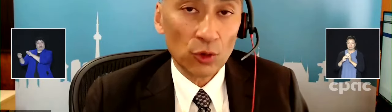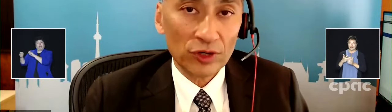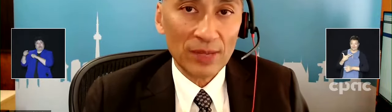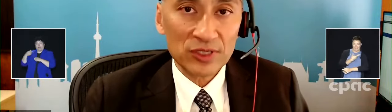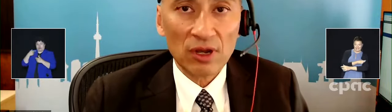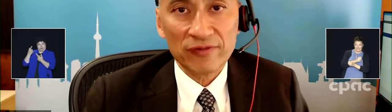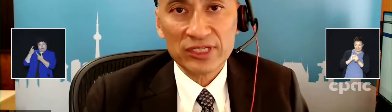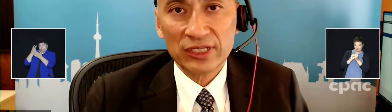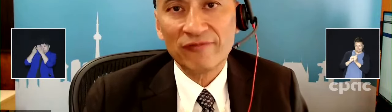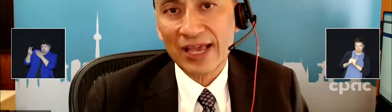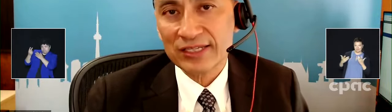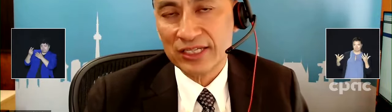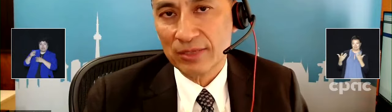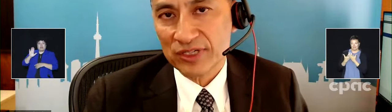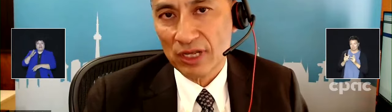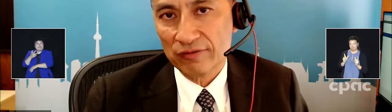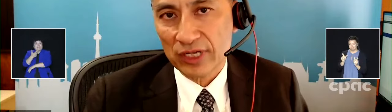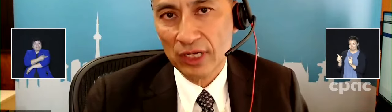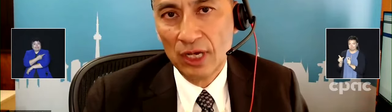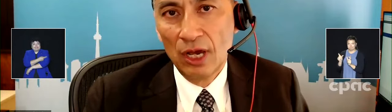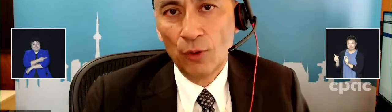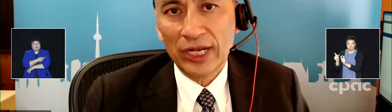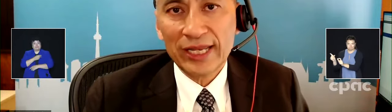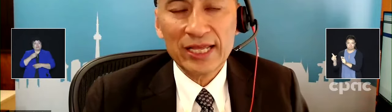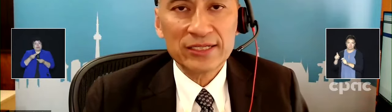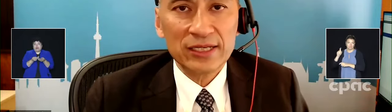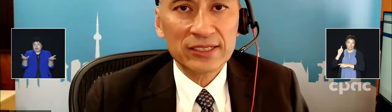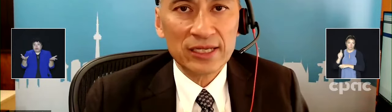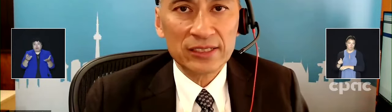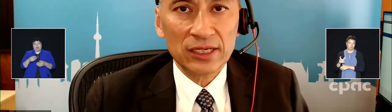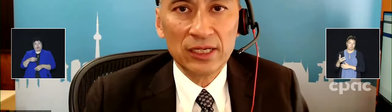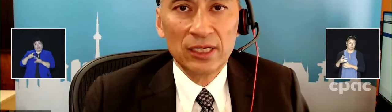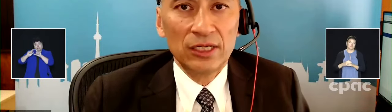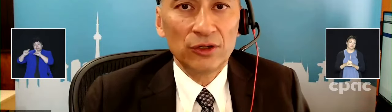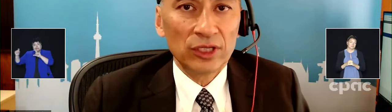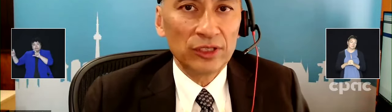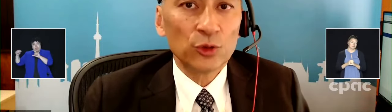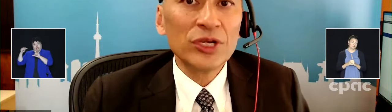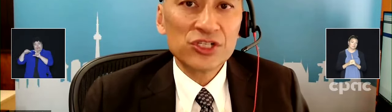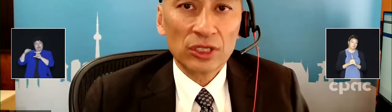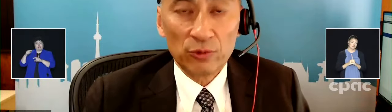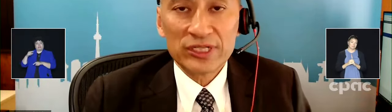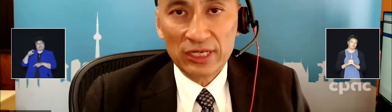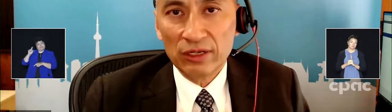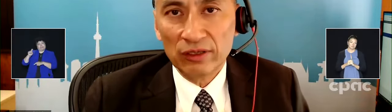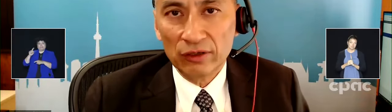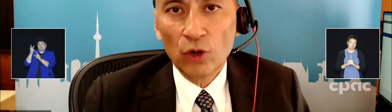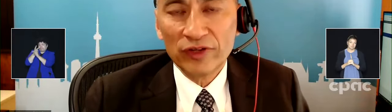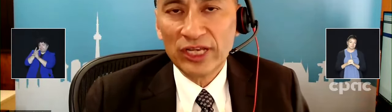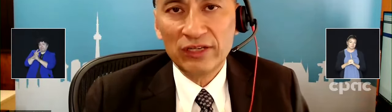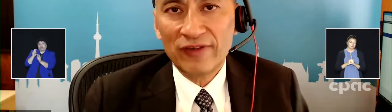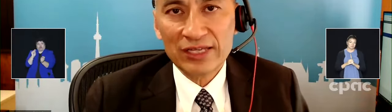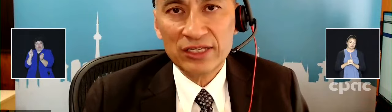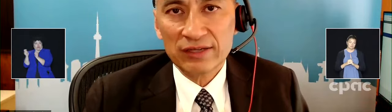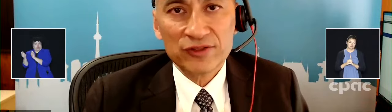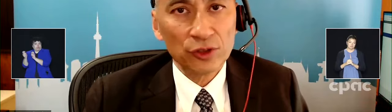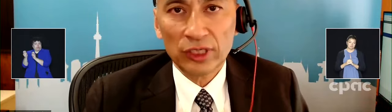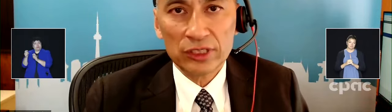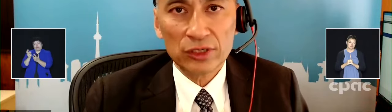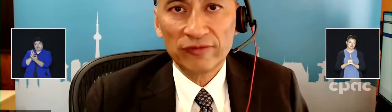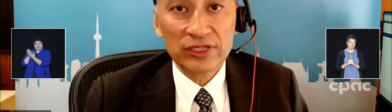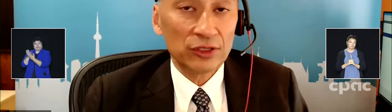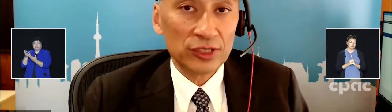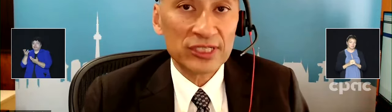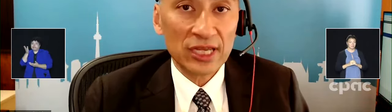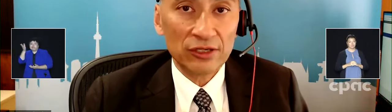programs and obviously the vaccines themselves. What I can say is that the original, I would say, COVID-19 vaccines have